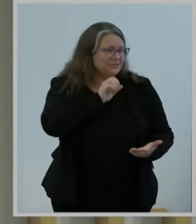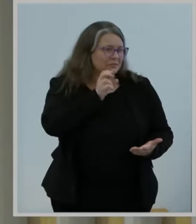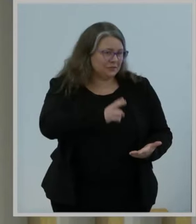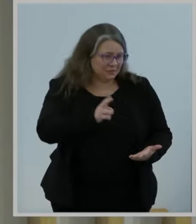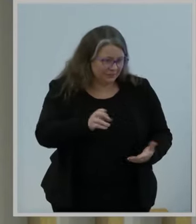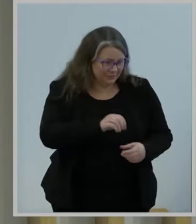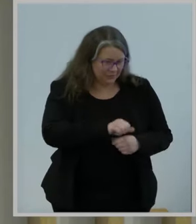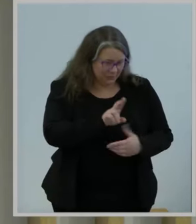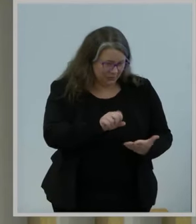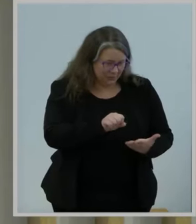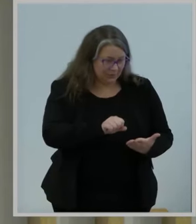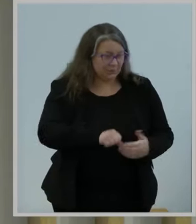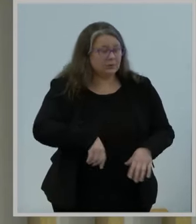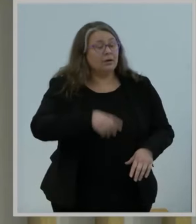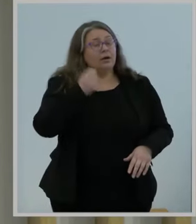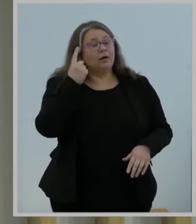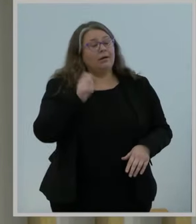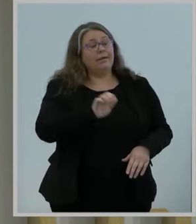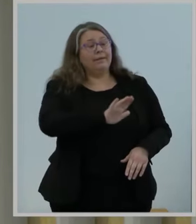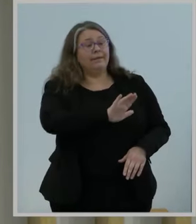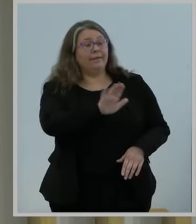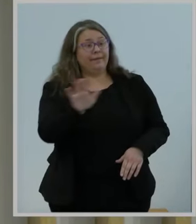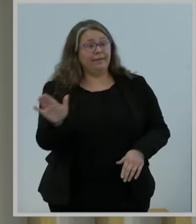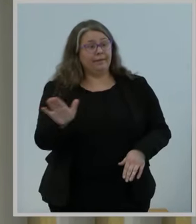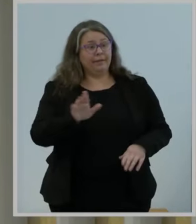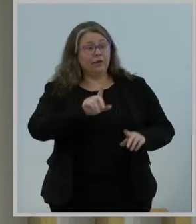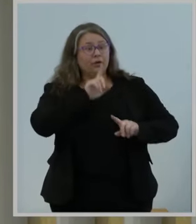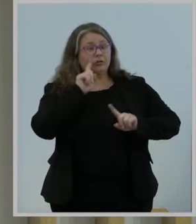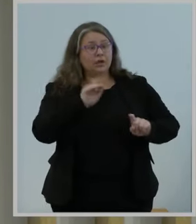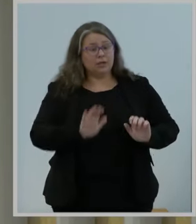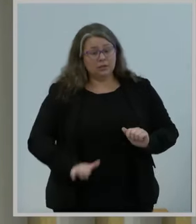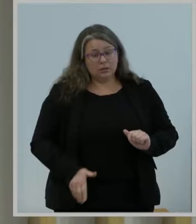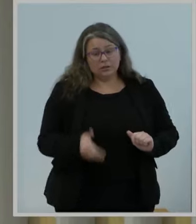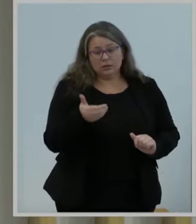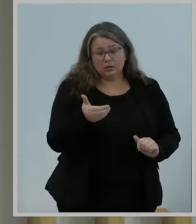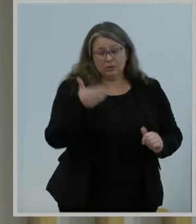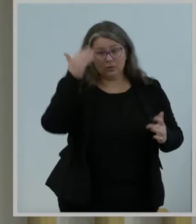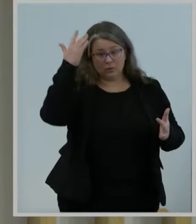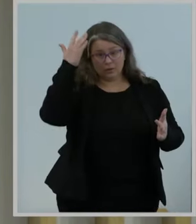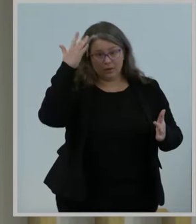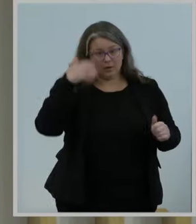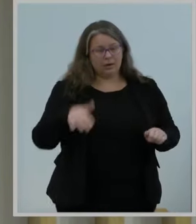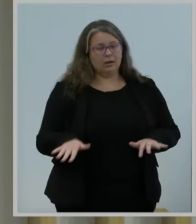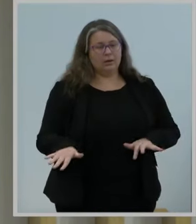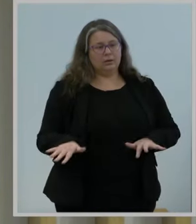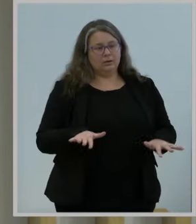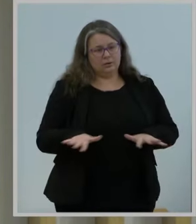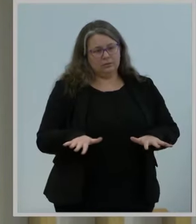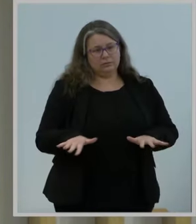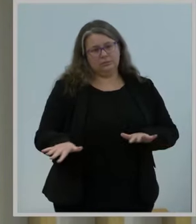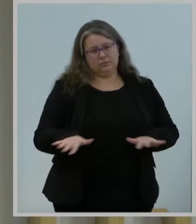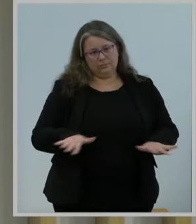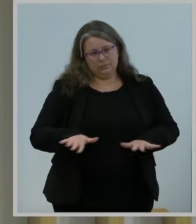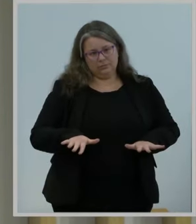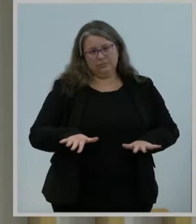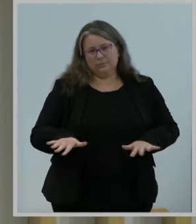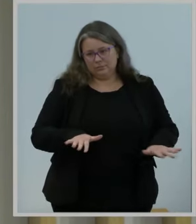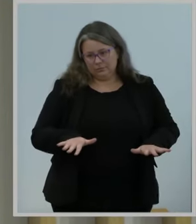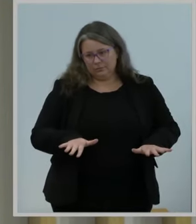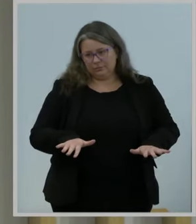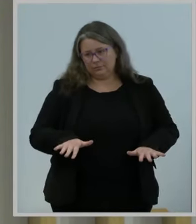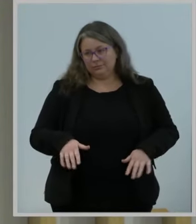that when we build systems to support public safety, we make policy choices about who we reach and how it can help save lives.